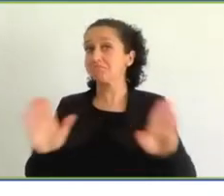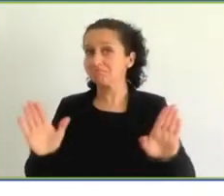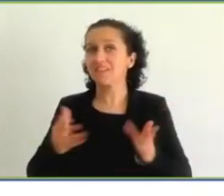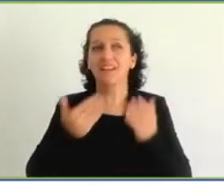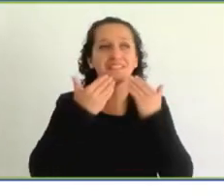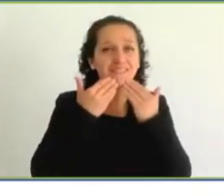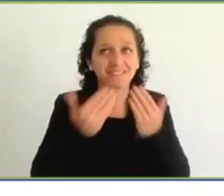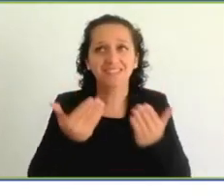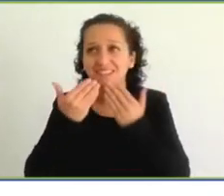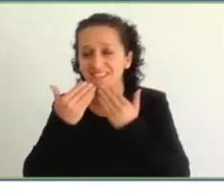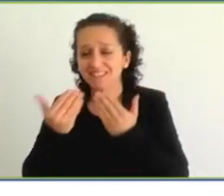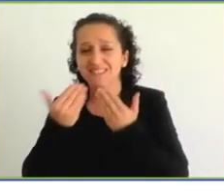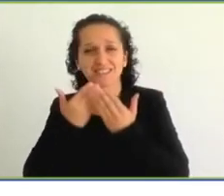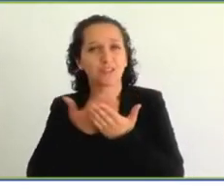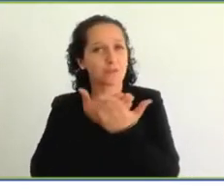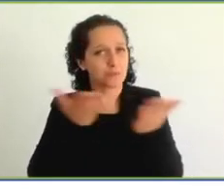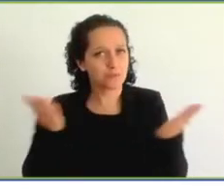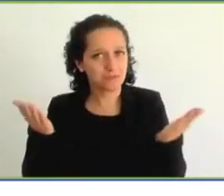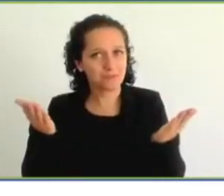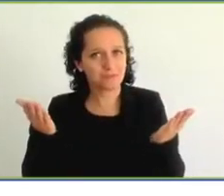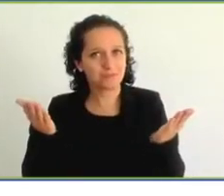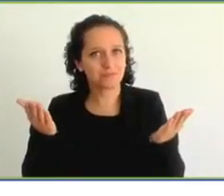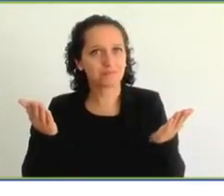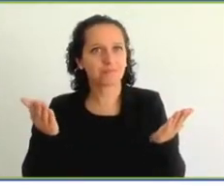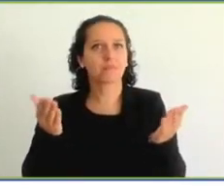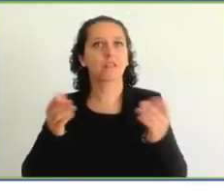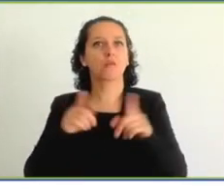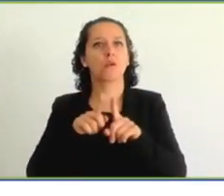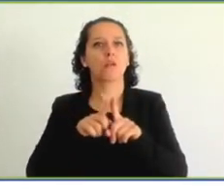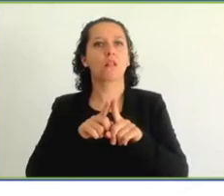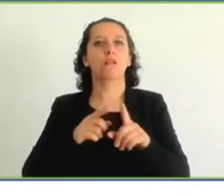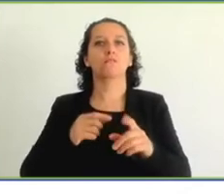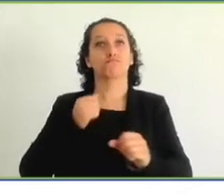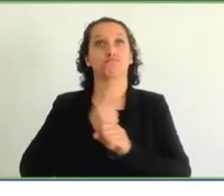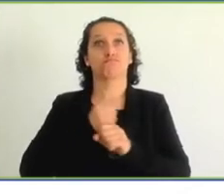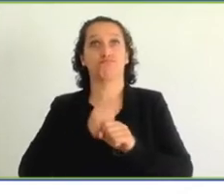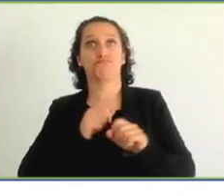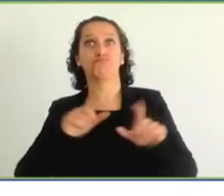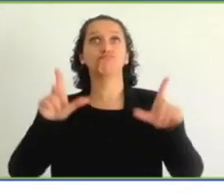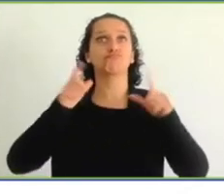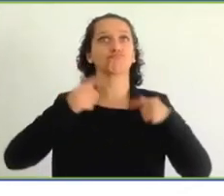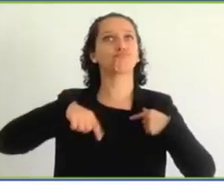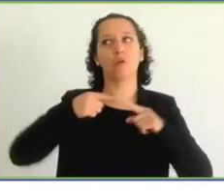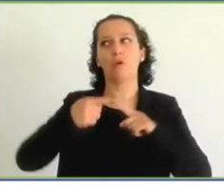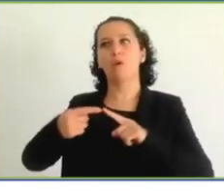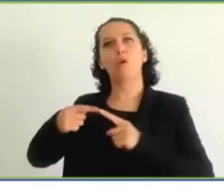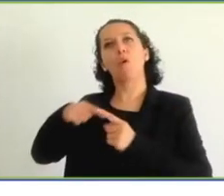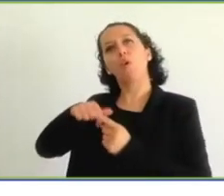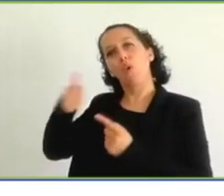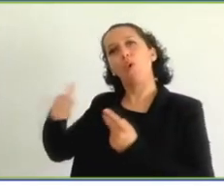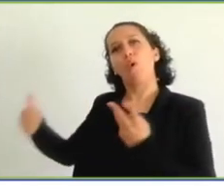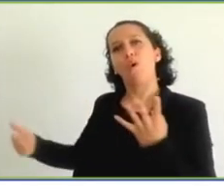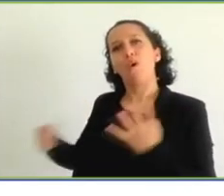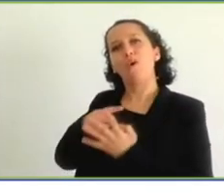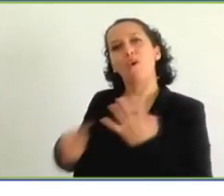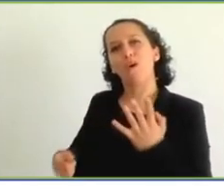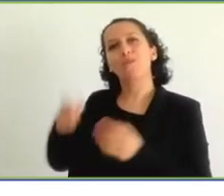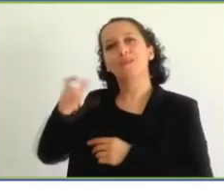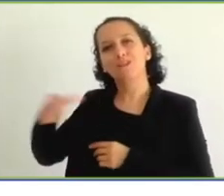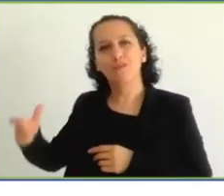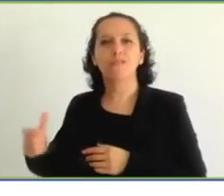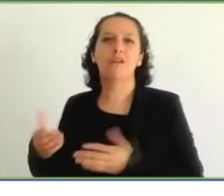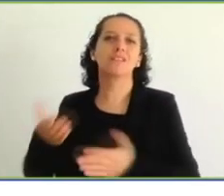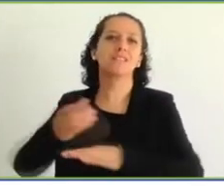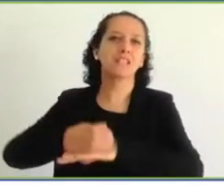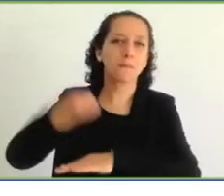thank ECLAC, Carlos de Miguel, Alonzo, Mr. David Barrio, Namash, Mr.